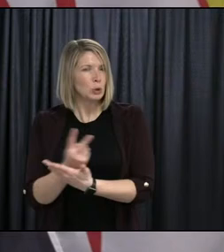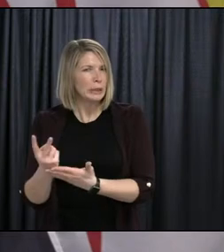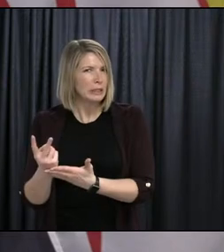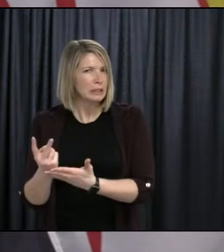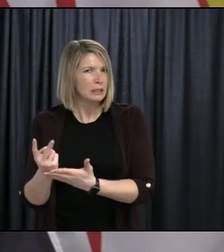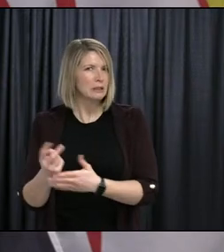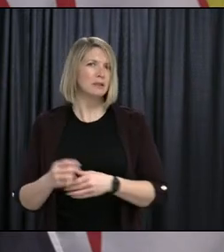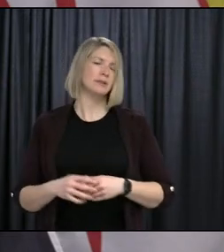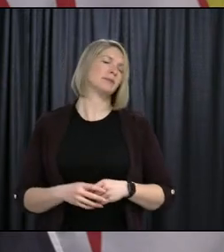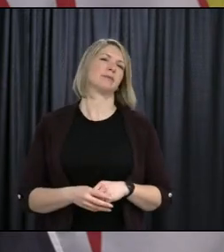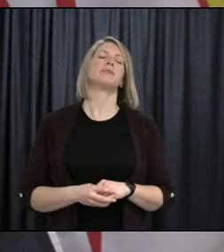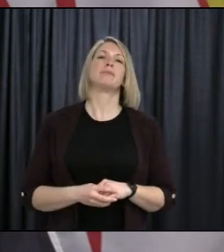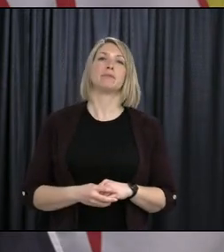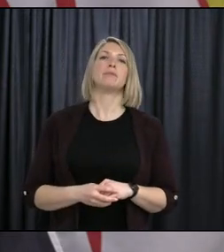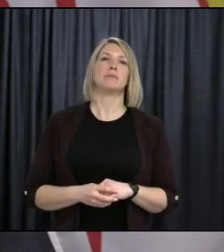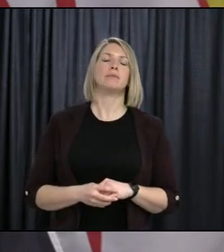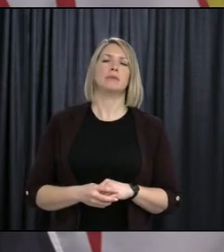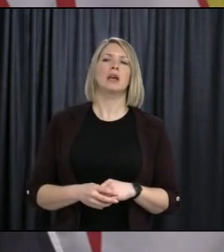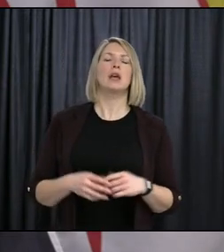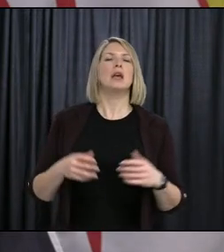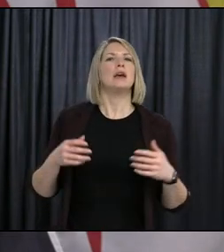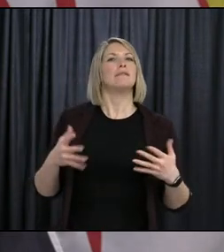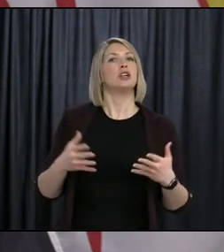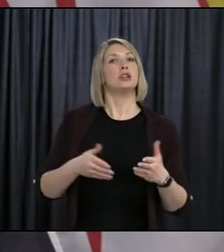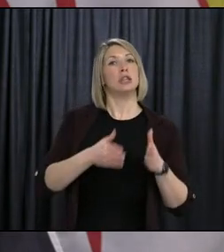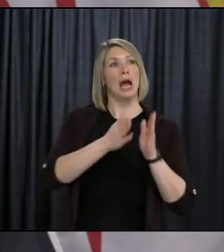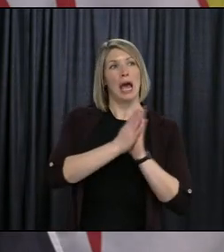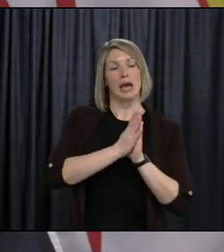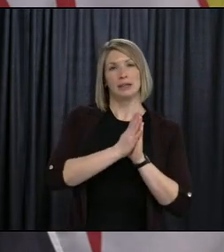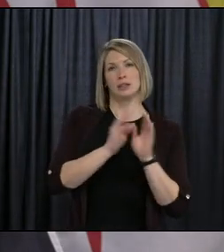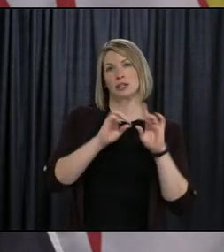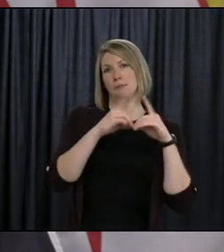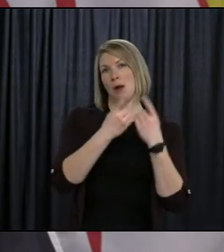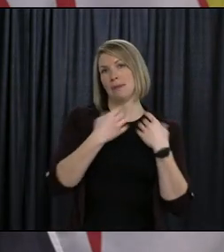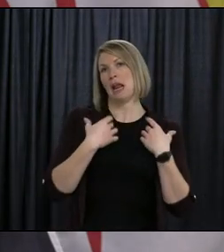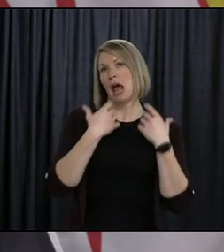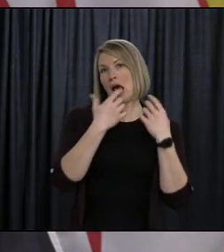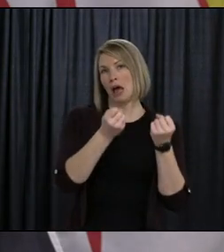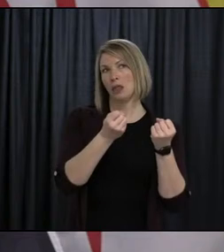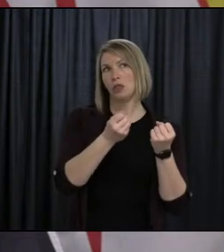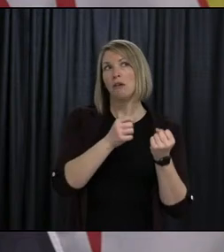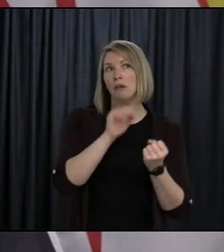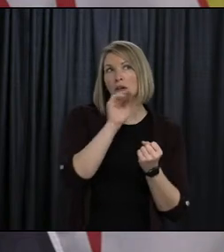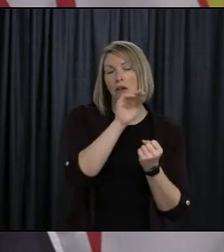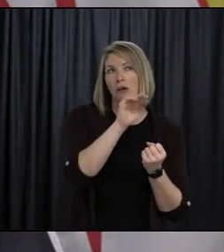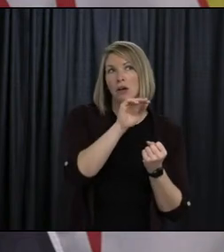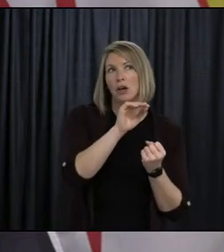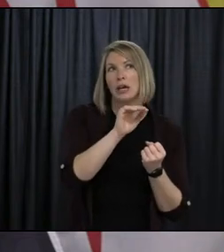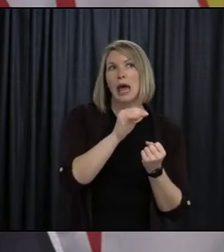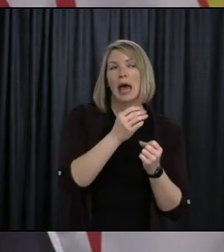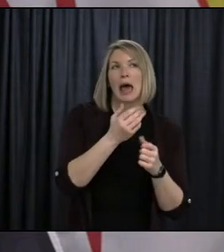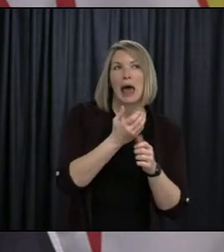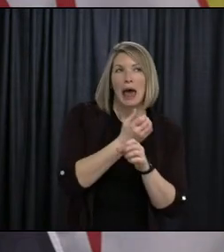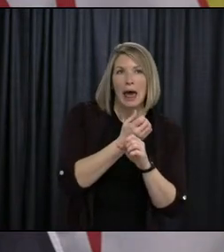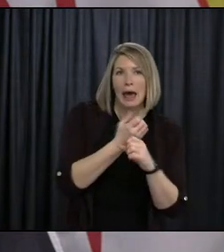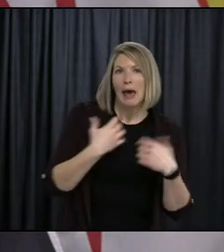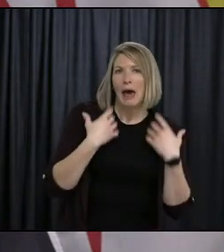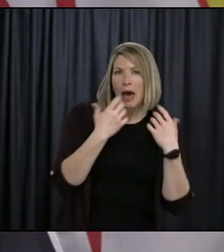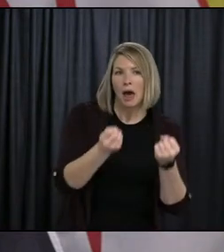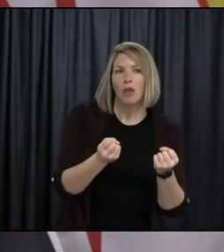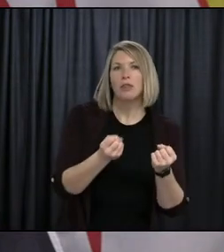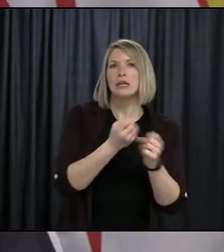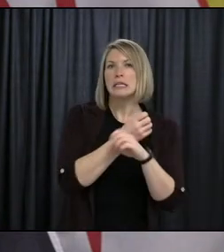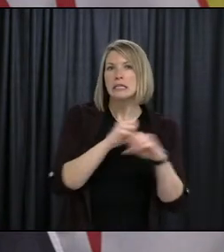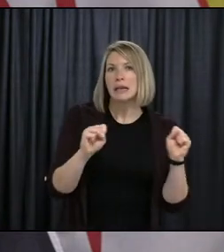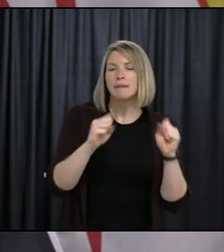time is we've reached out to health. We want to confirm that the health and safety measures such as the nature of the masks